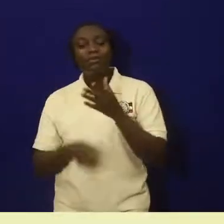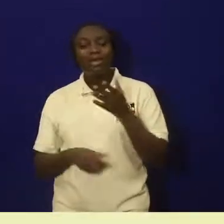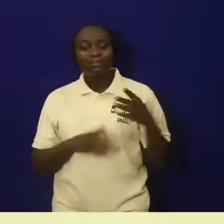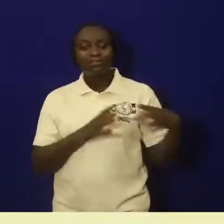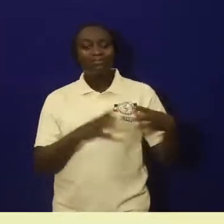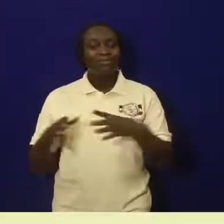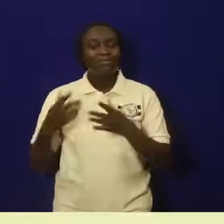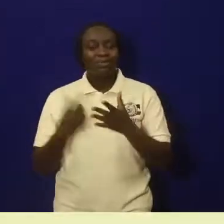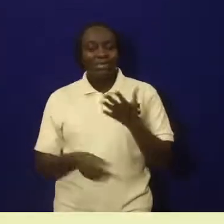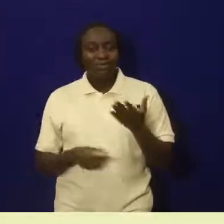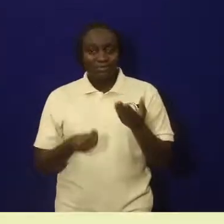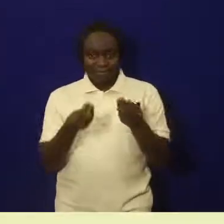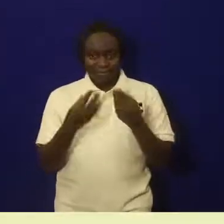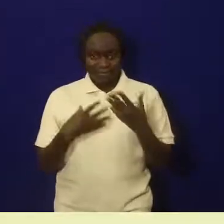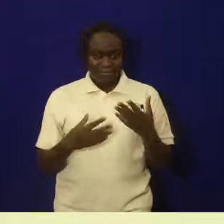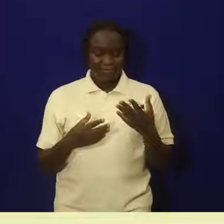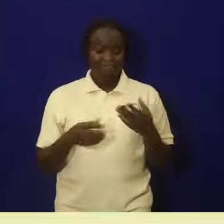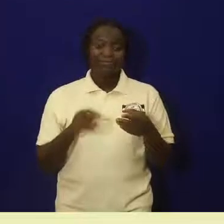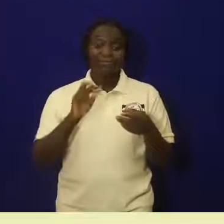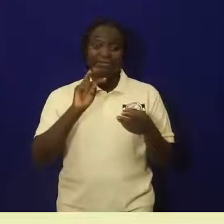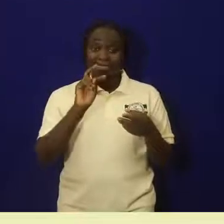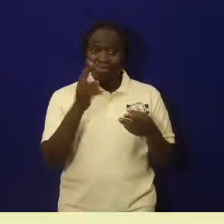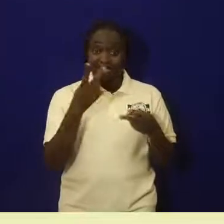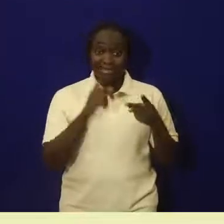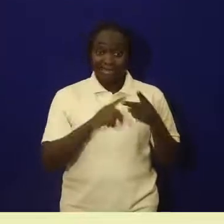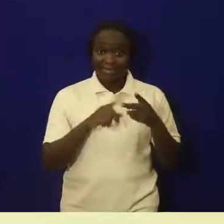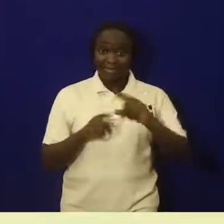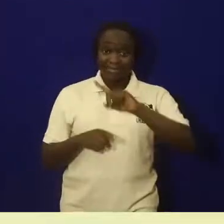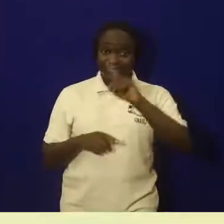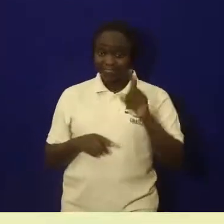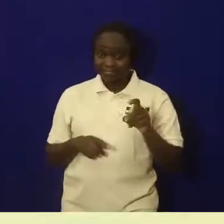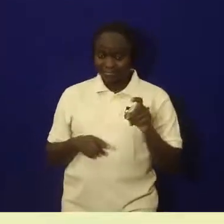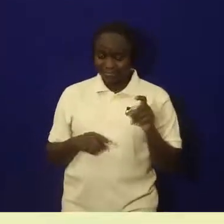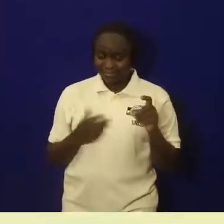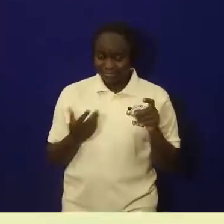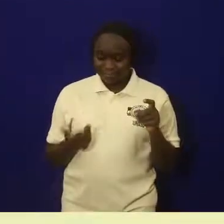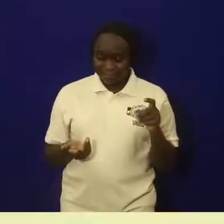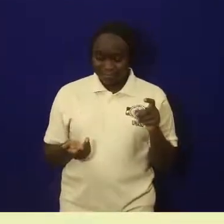That is one. mouth two.